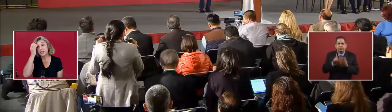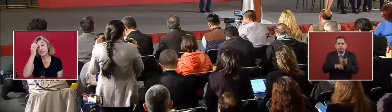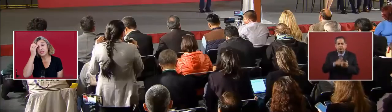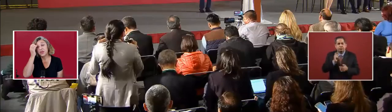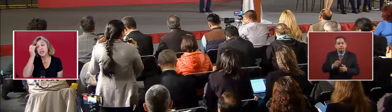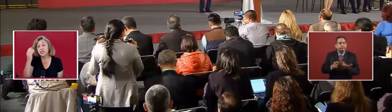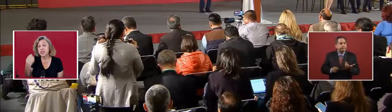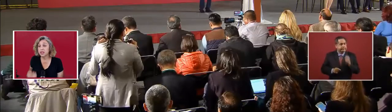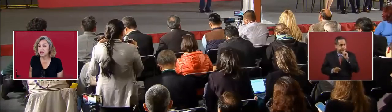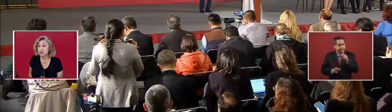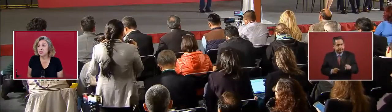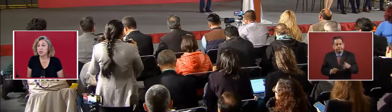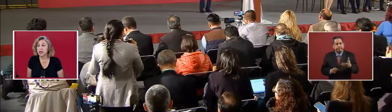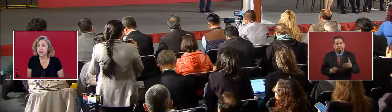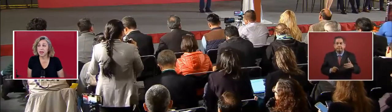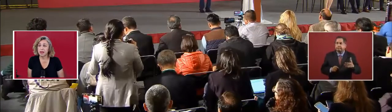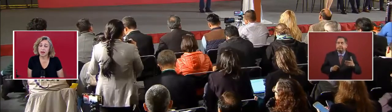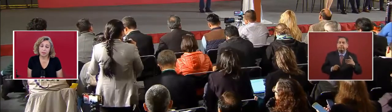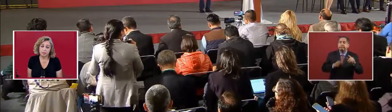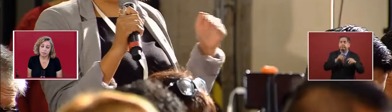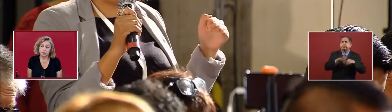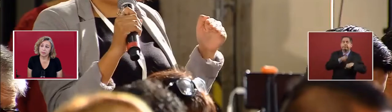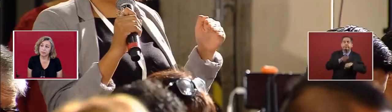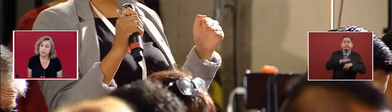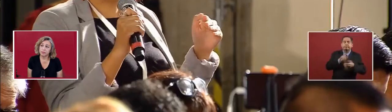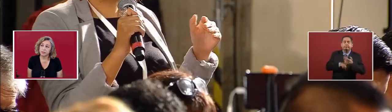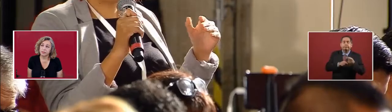Is there a strategy to do a...